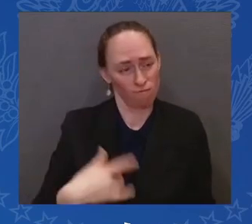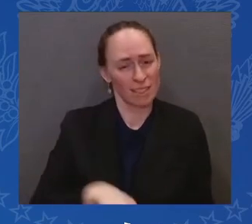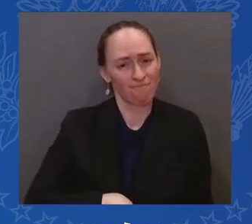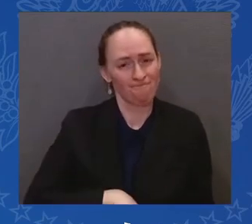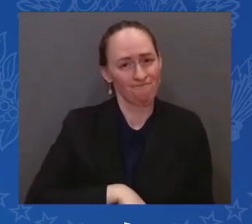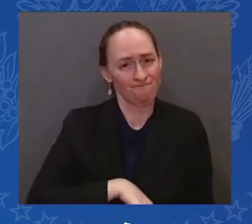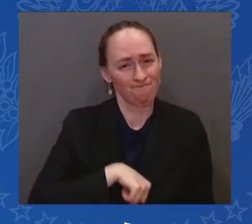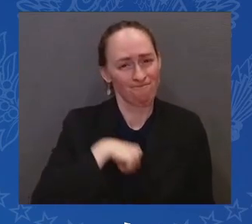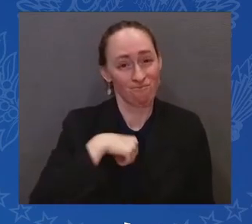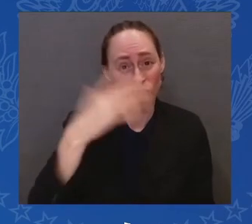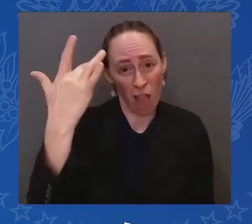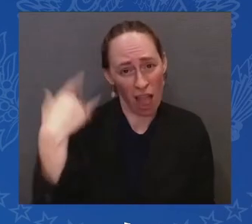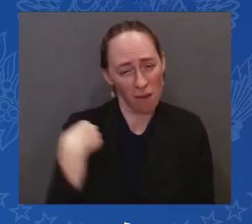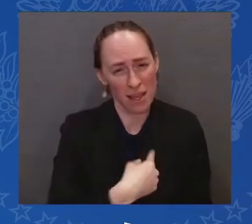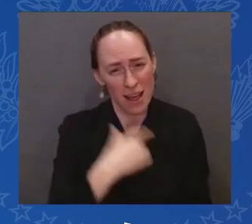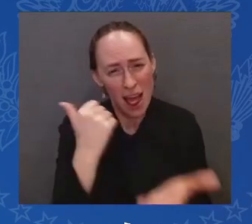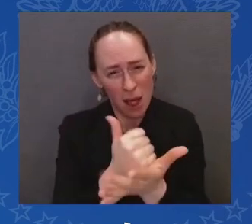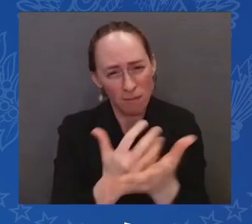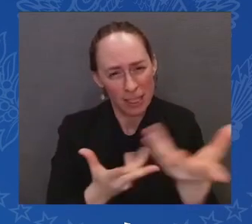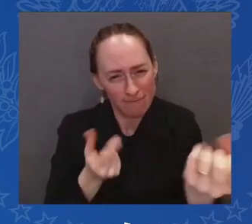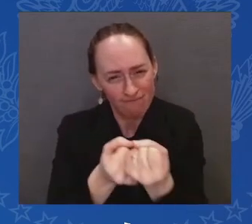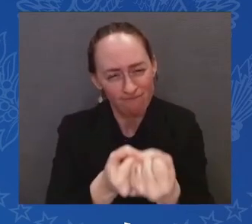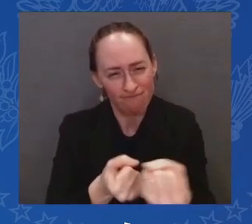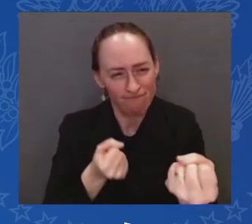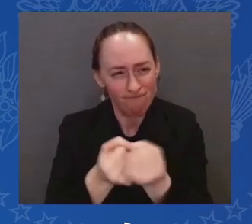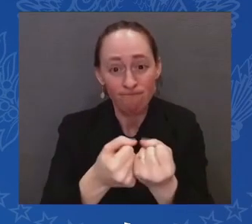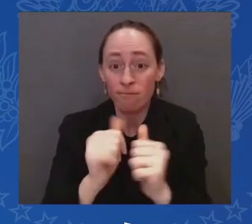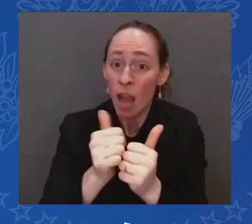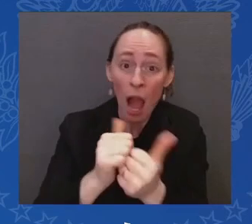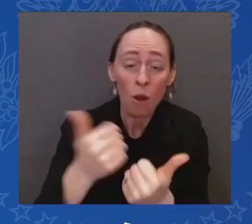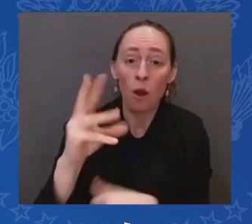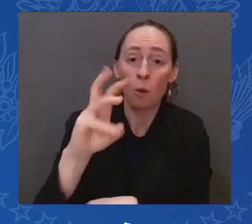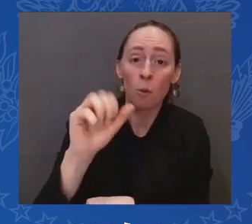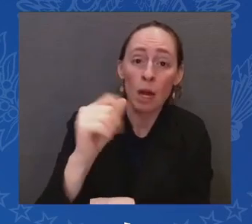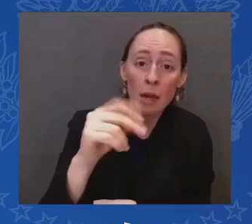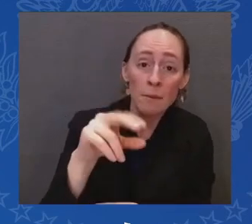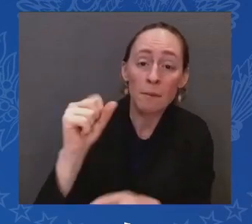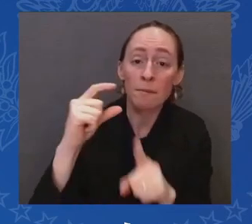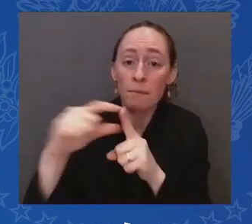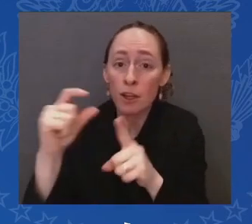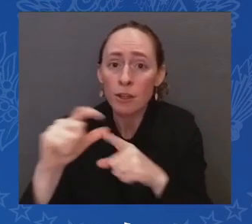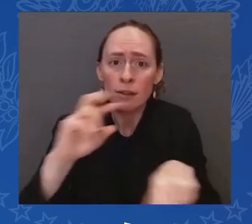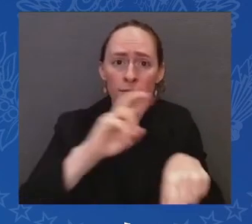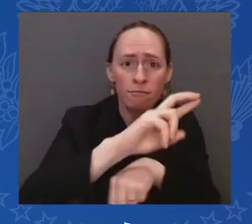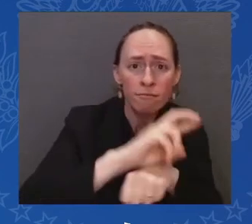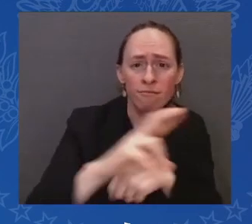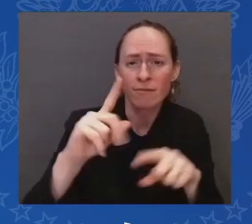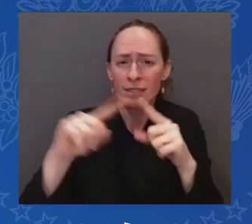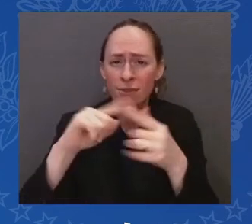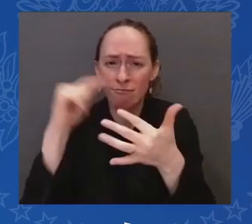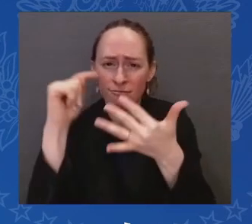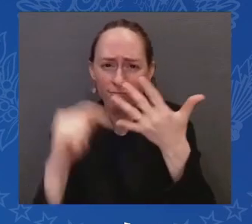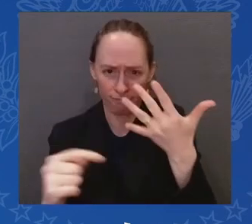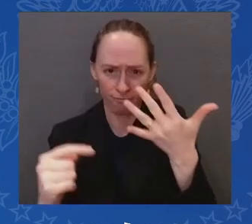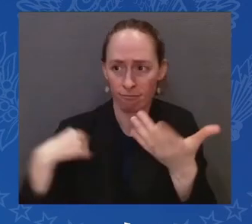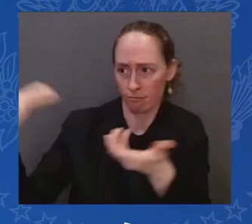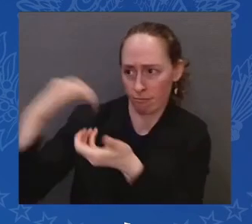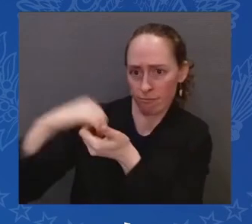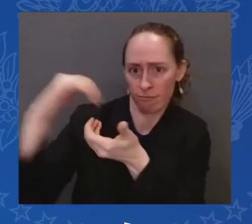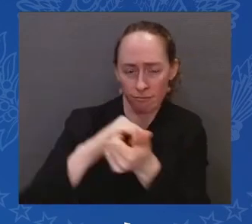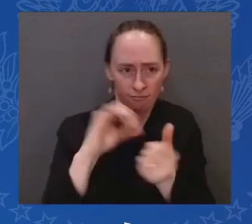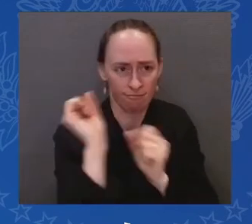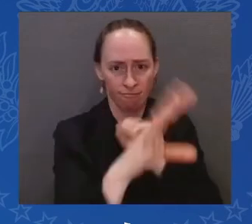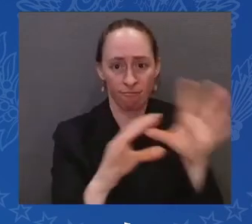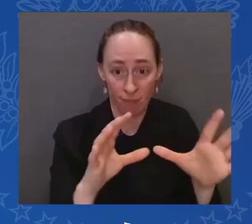We've provided them together with our partners and our allies. I just did a meeting with the G7, which was one of the issues we discussed.